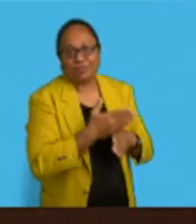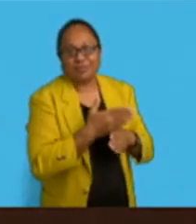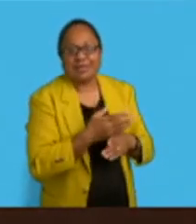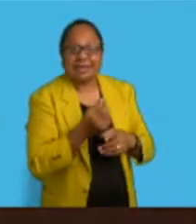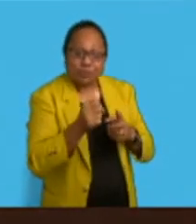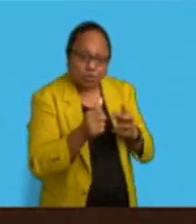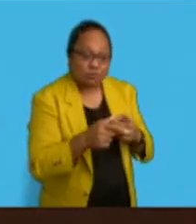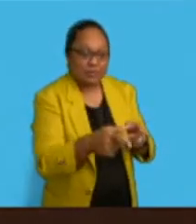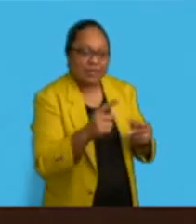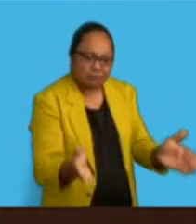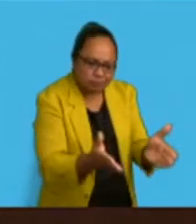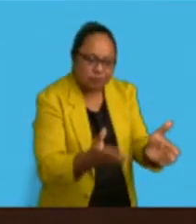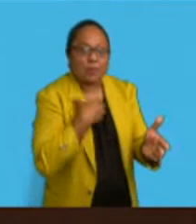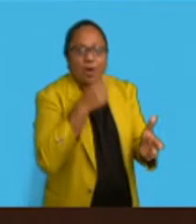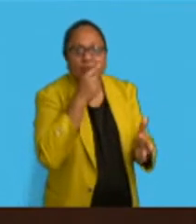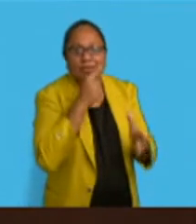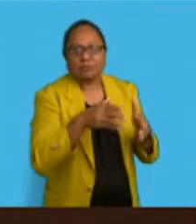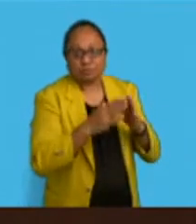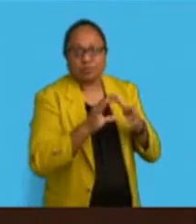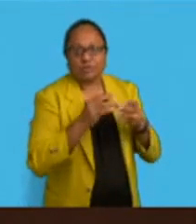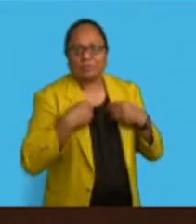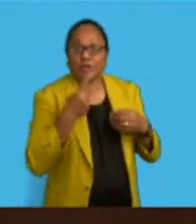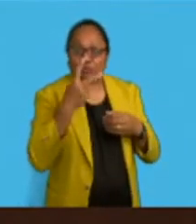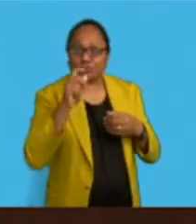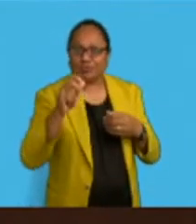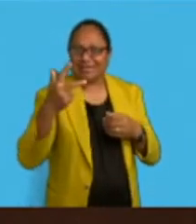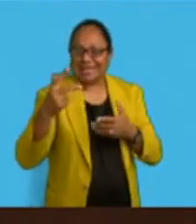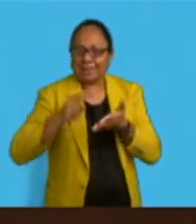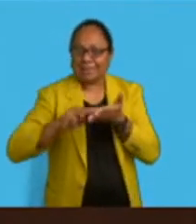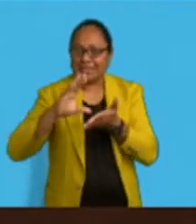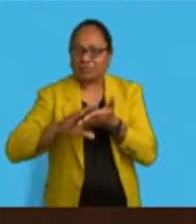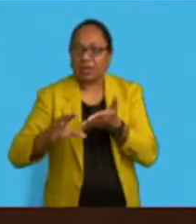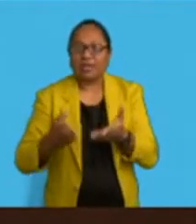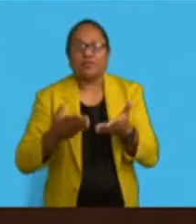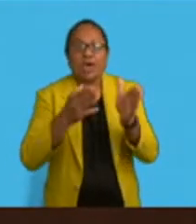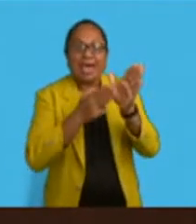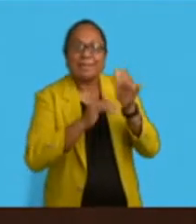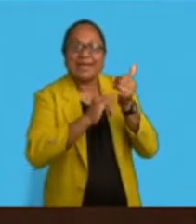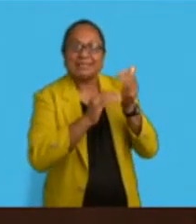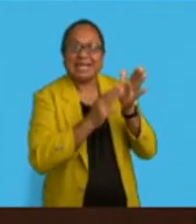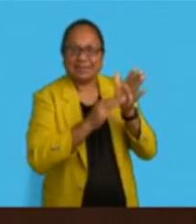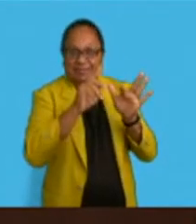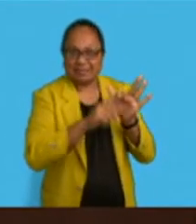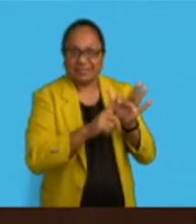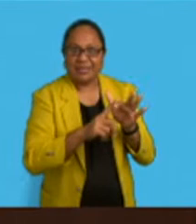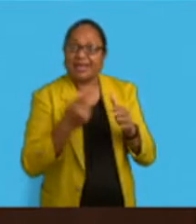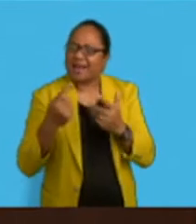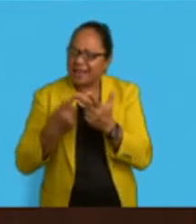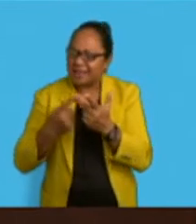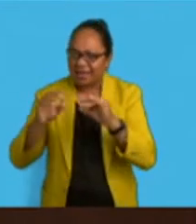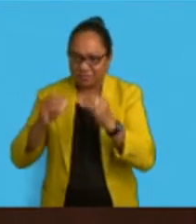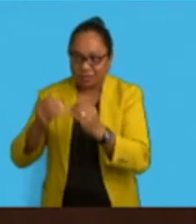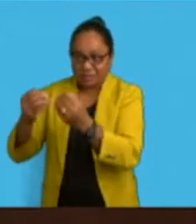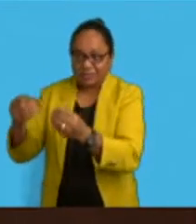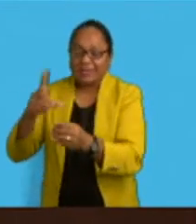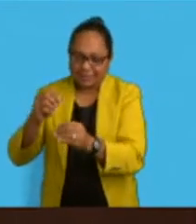improve rural livelihoods. $2.8 million is allocated to establish the MSME Central Coordinating Agency, which will provide